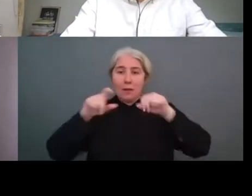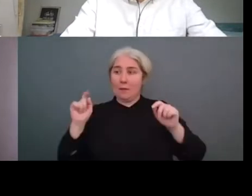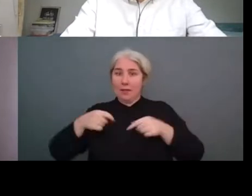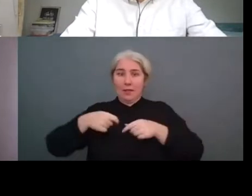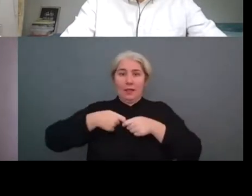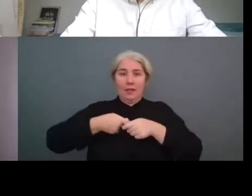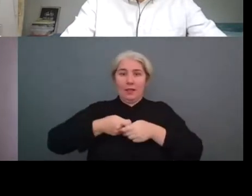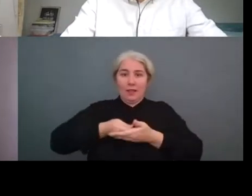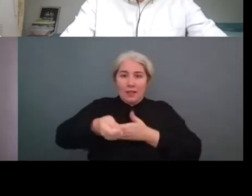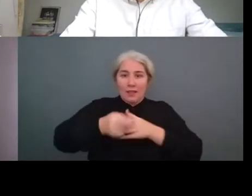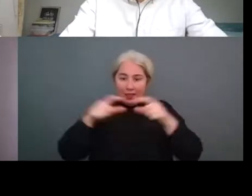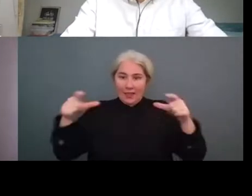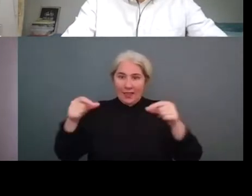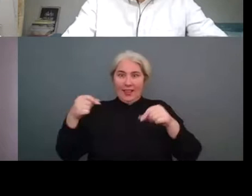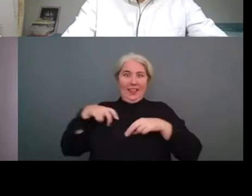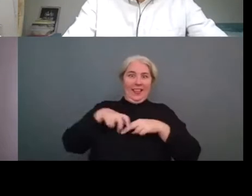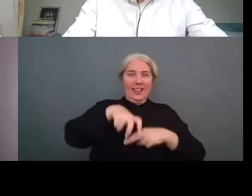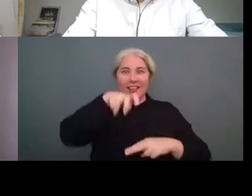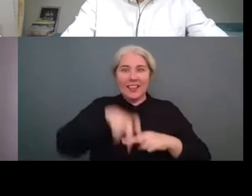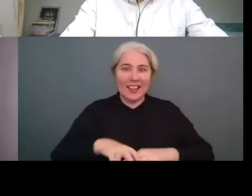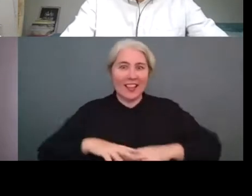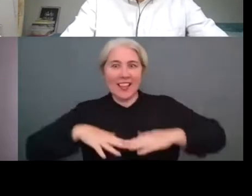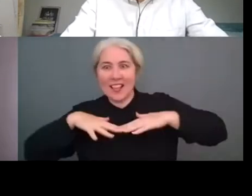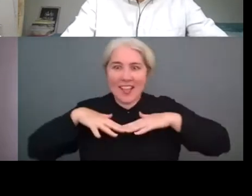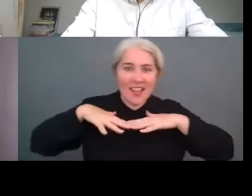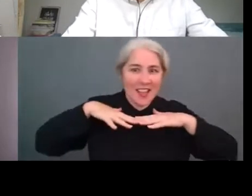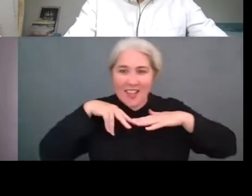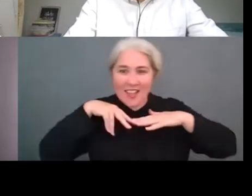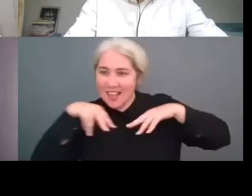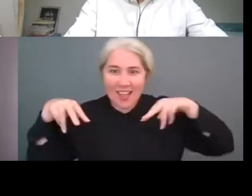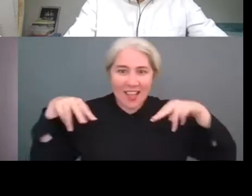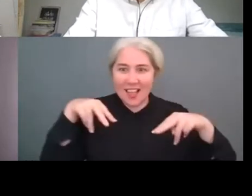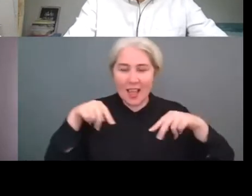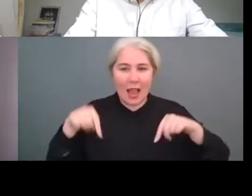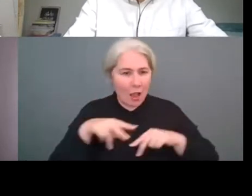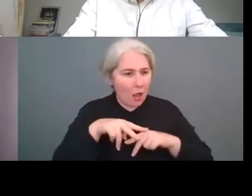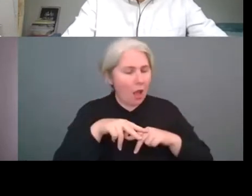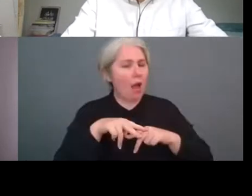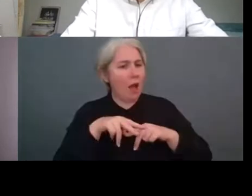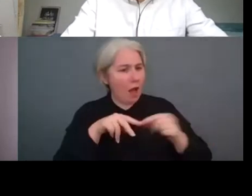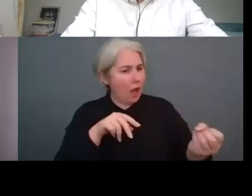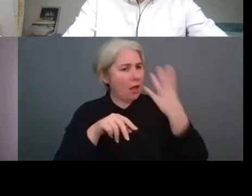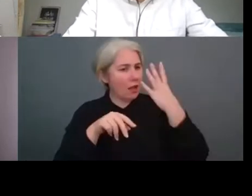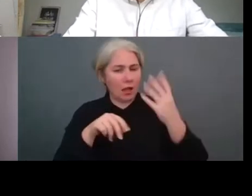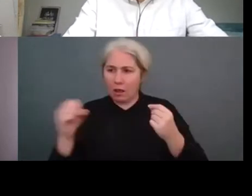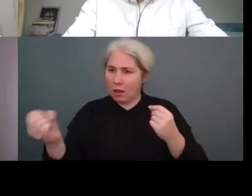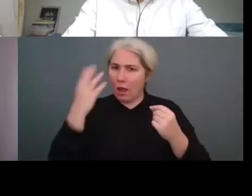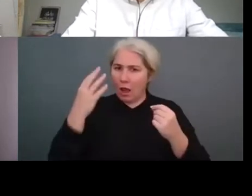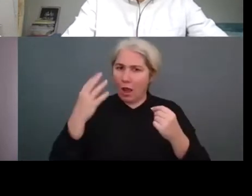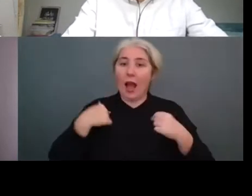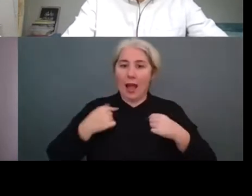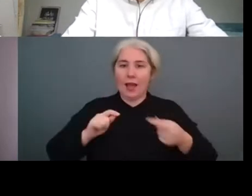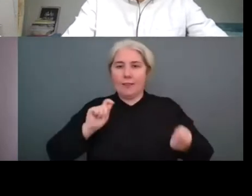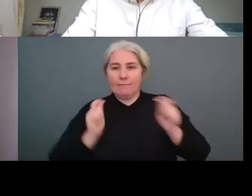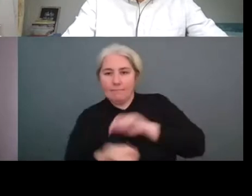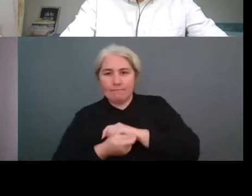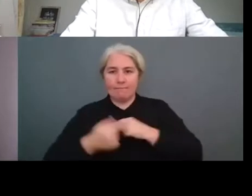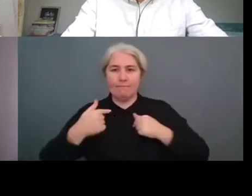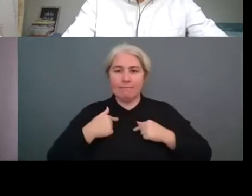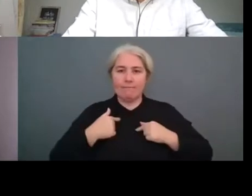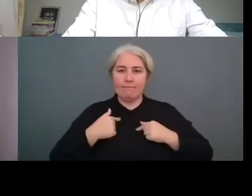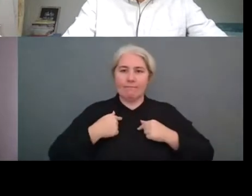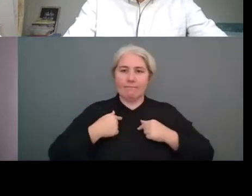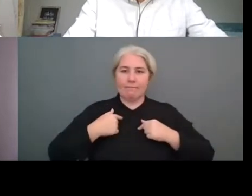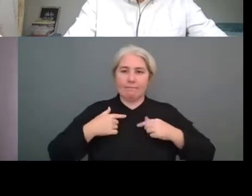area i think it will it will be sort of a win-win if they start changing their behavior and show that they're uh